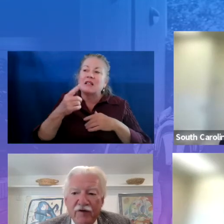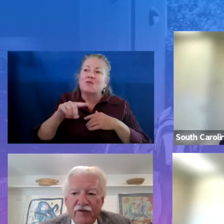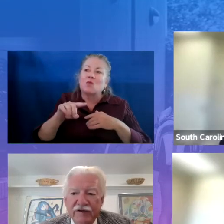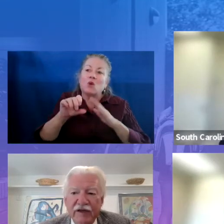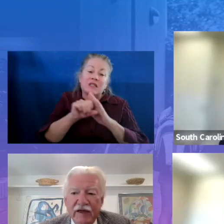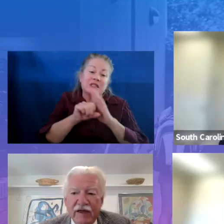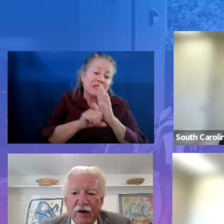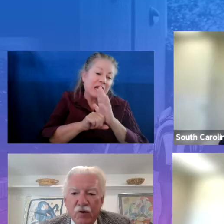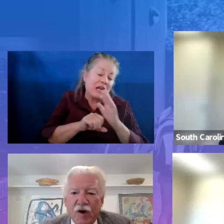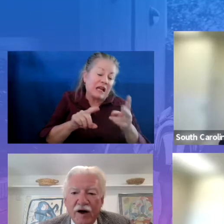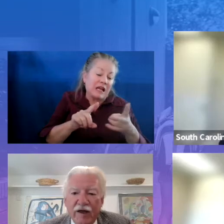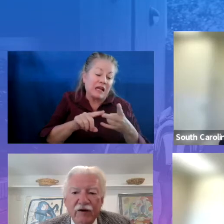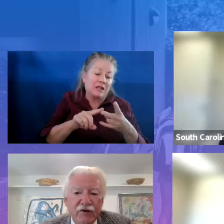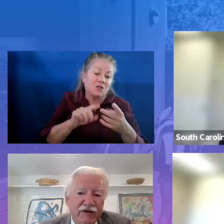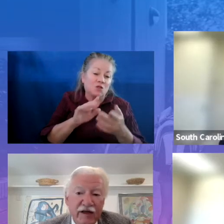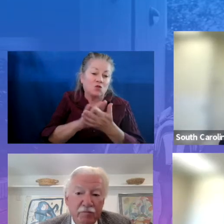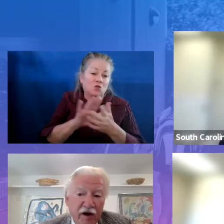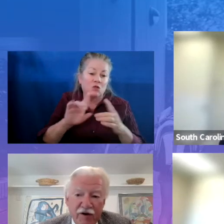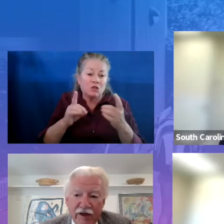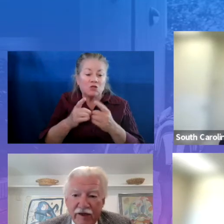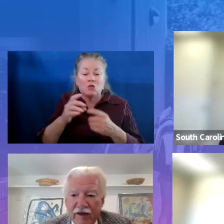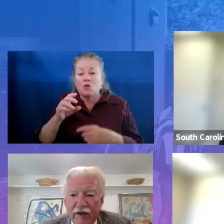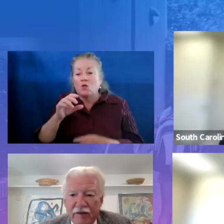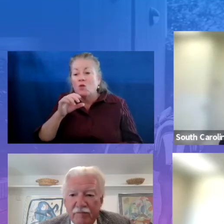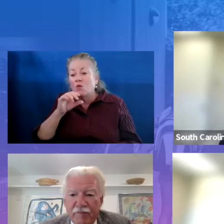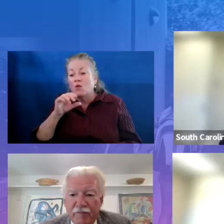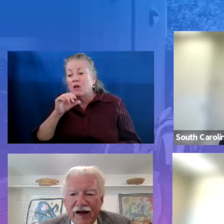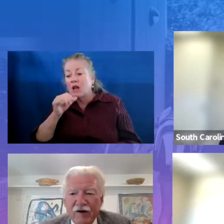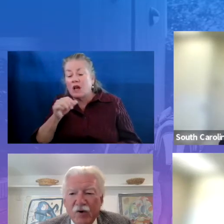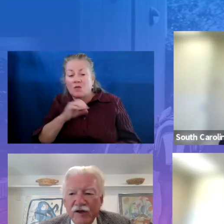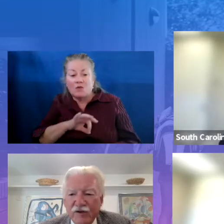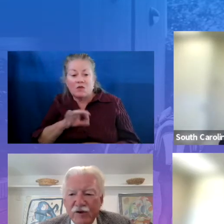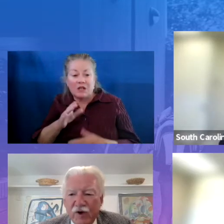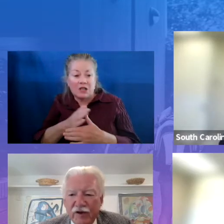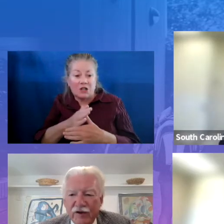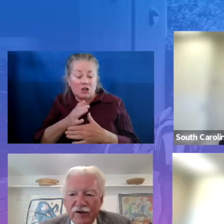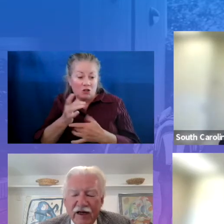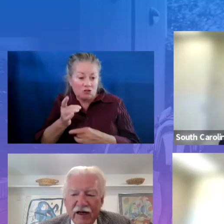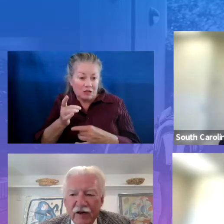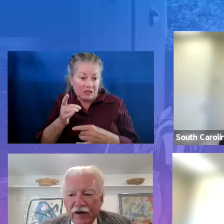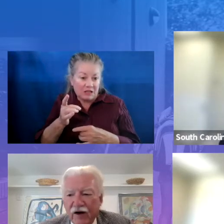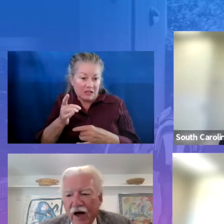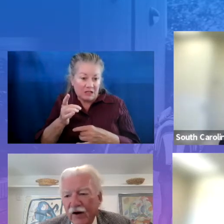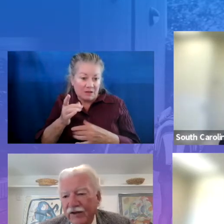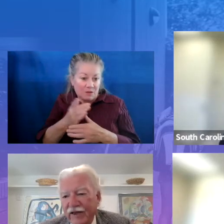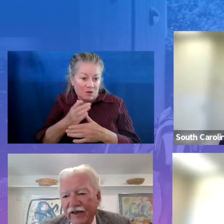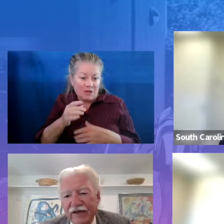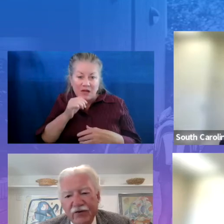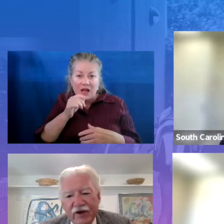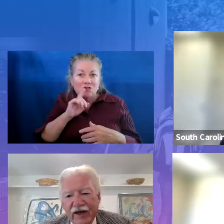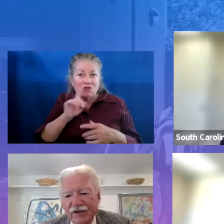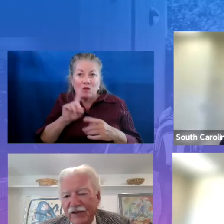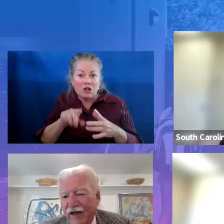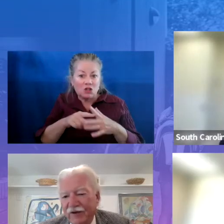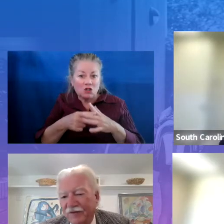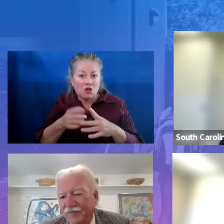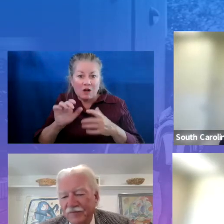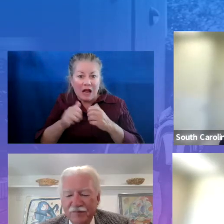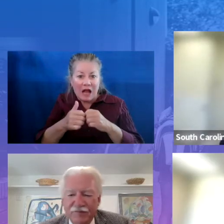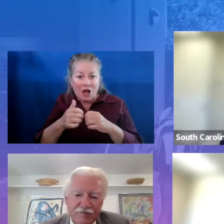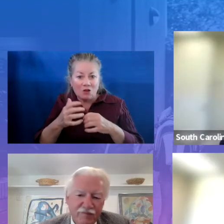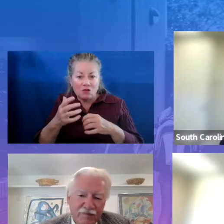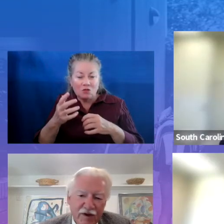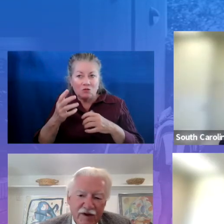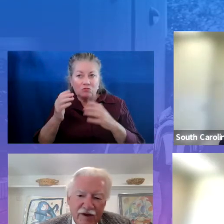nonprofits who are interested in partnering but aren't quite sure where to start or how to take it to a next level?